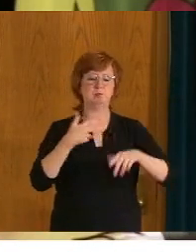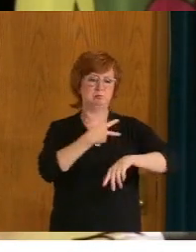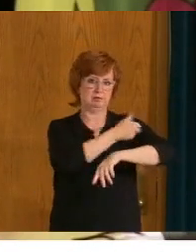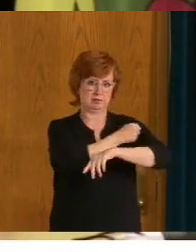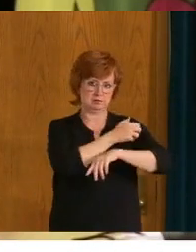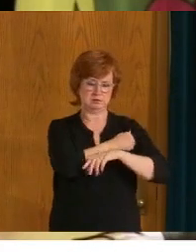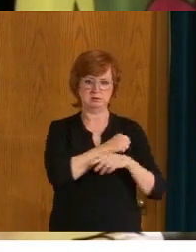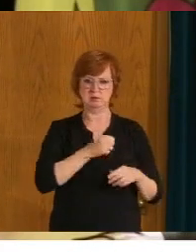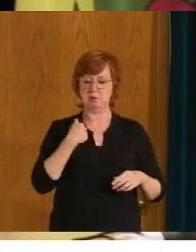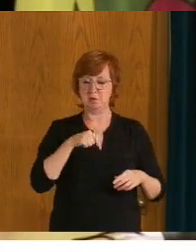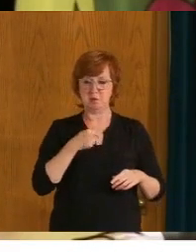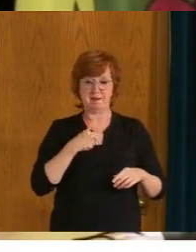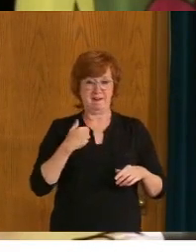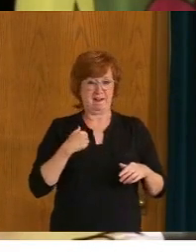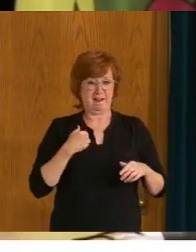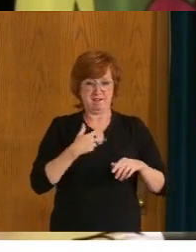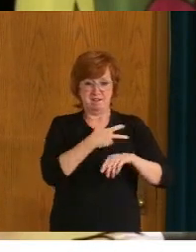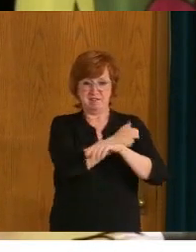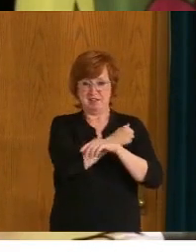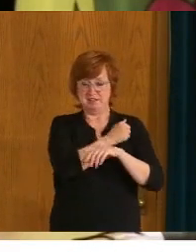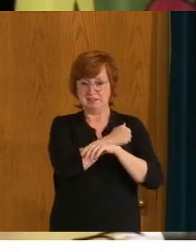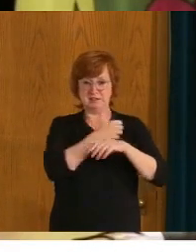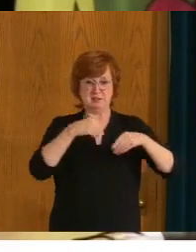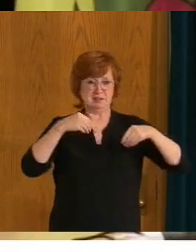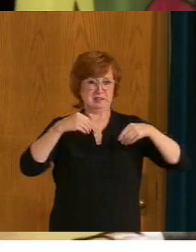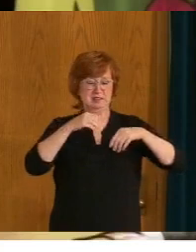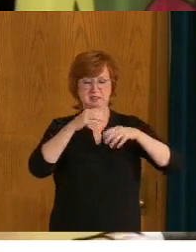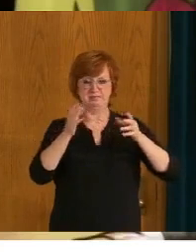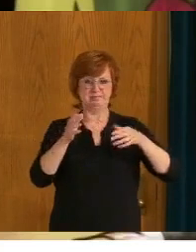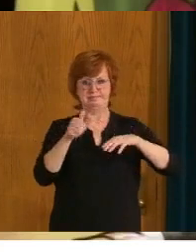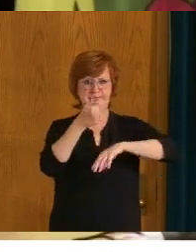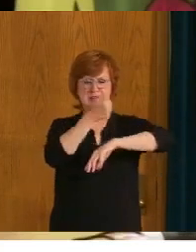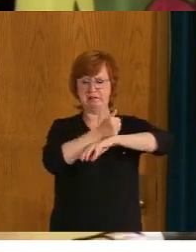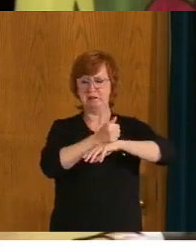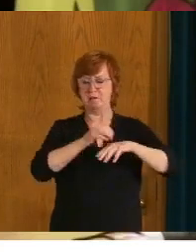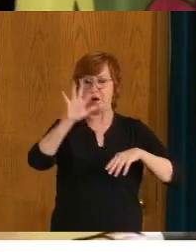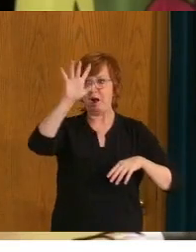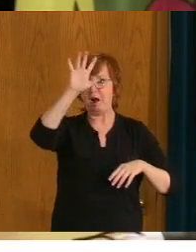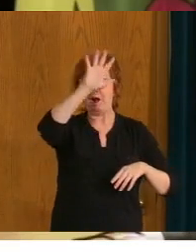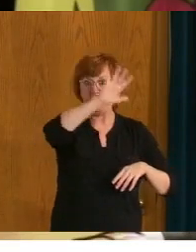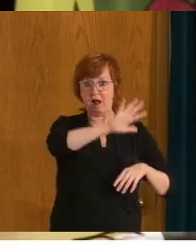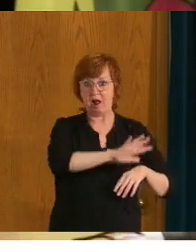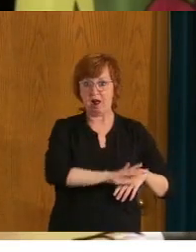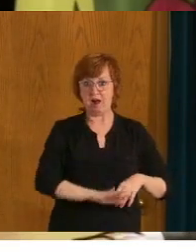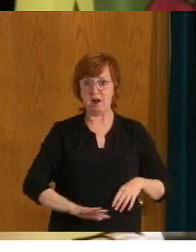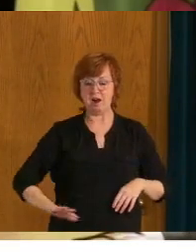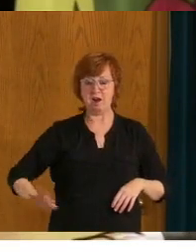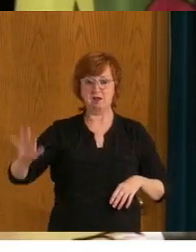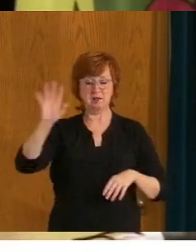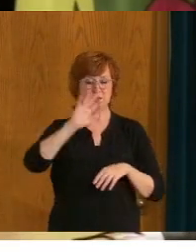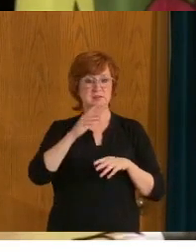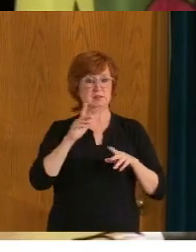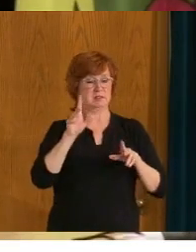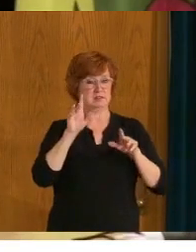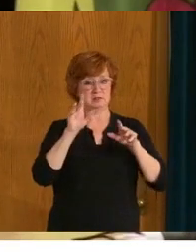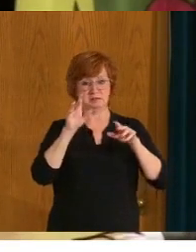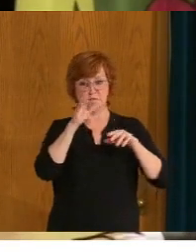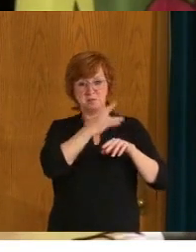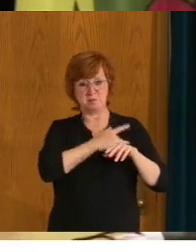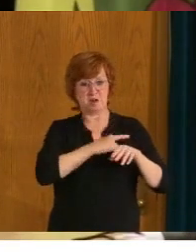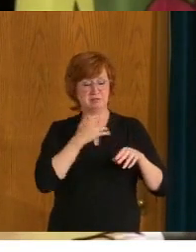corner of the province. So there is really no reason for you to not be vaccinated other than your own personal choice.